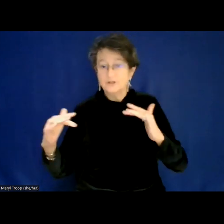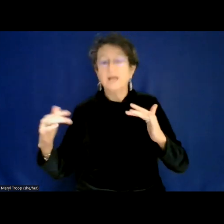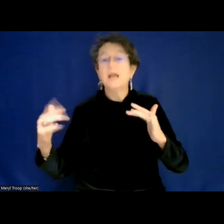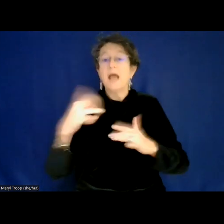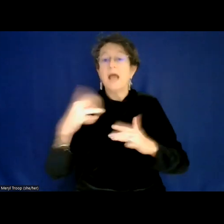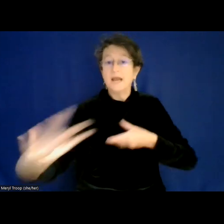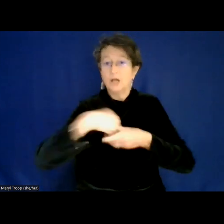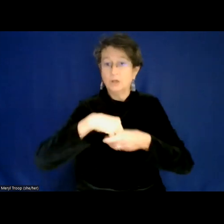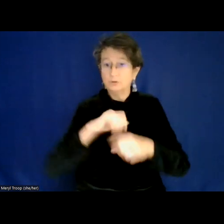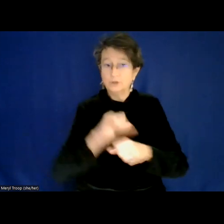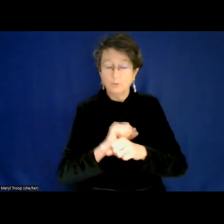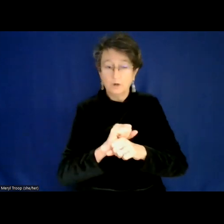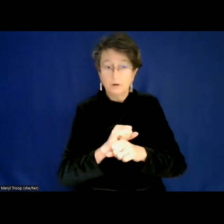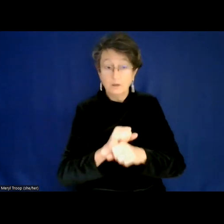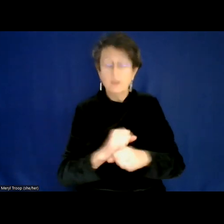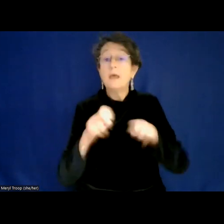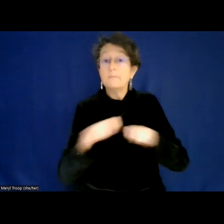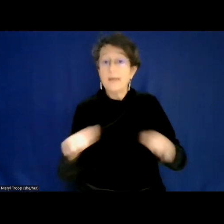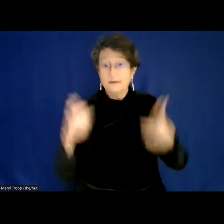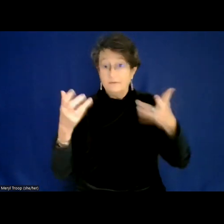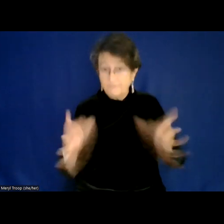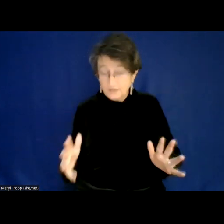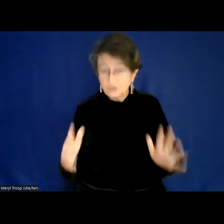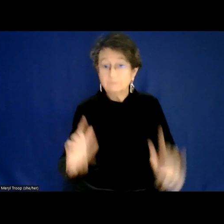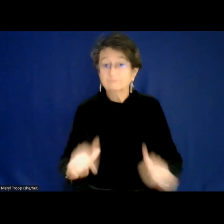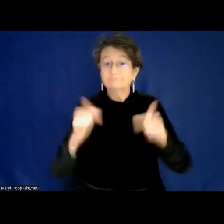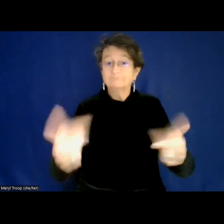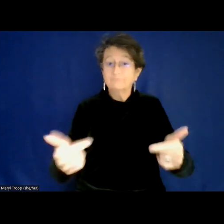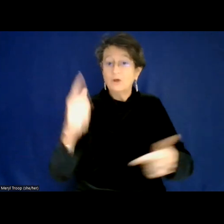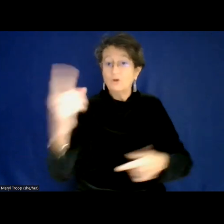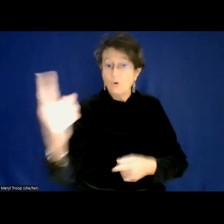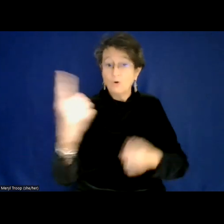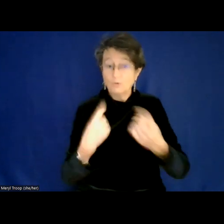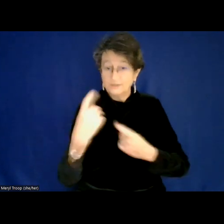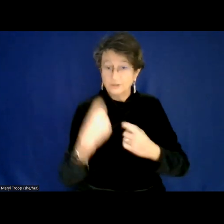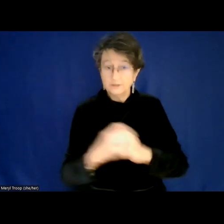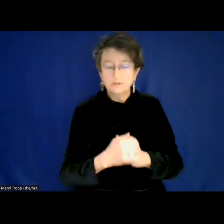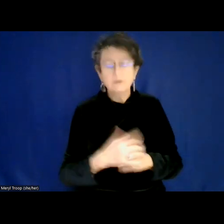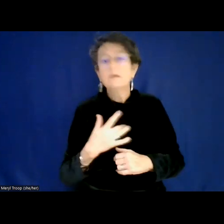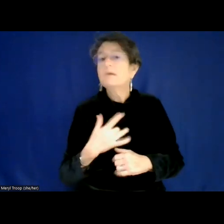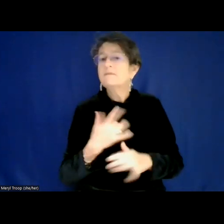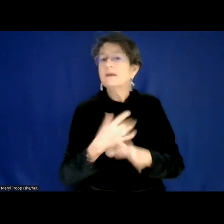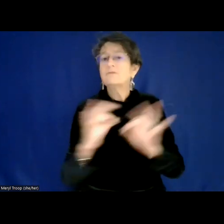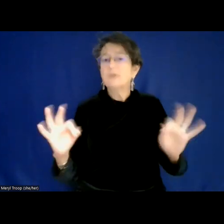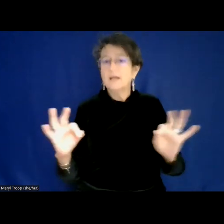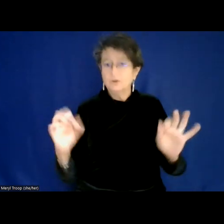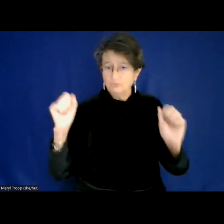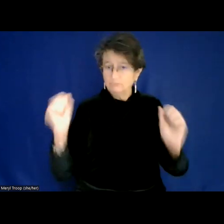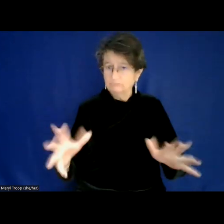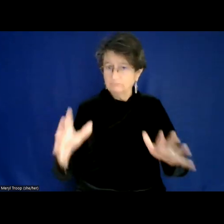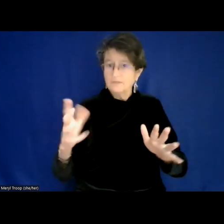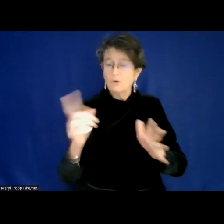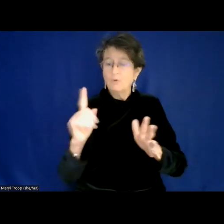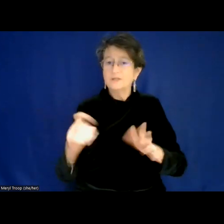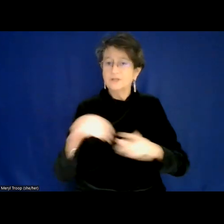we're going to dig into your questions about today's conversation. So feel free to drop those questions in the chat at any time during